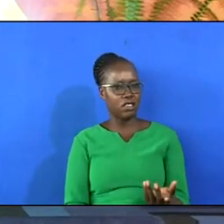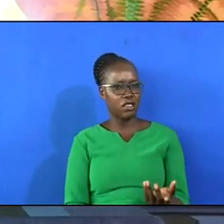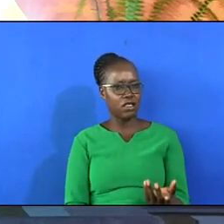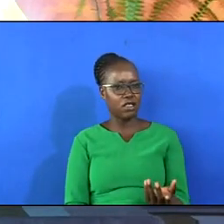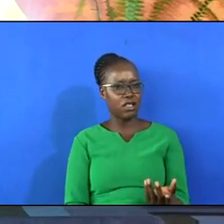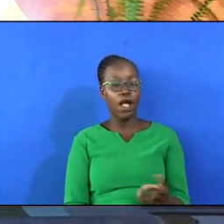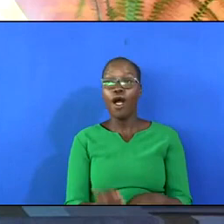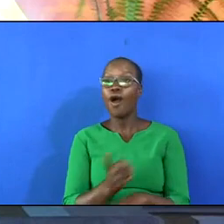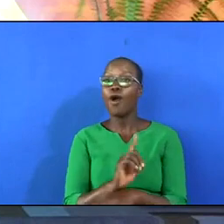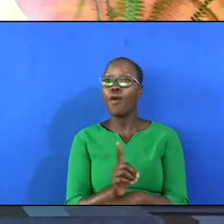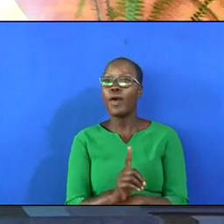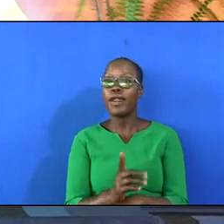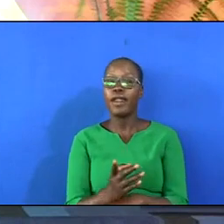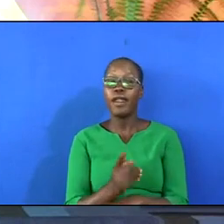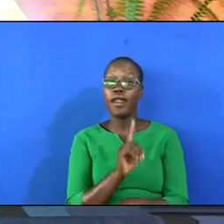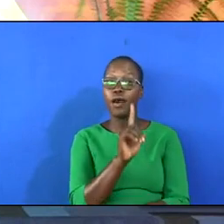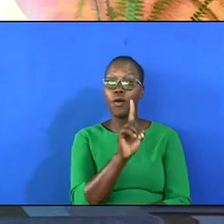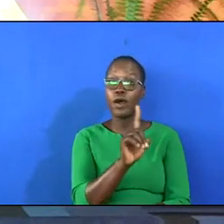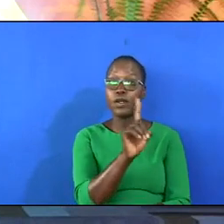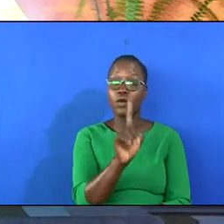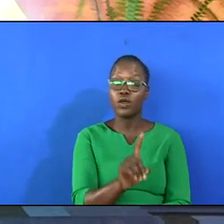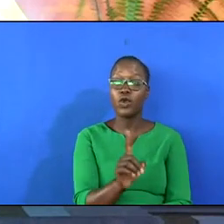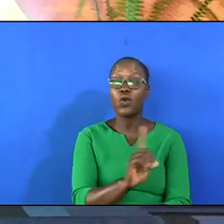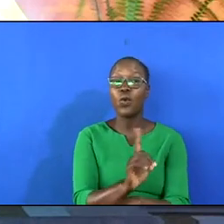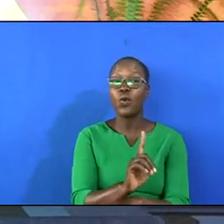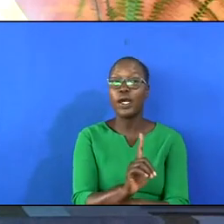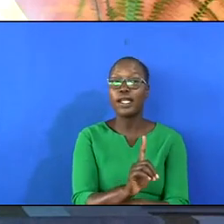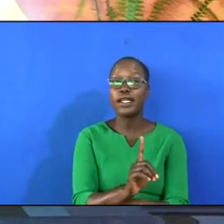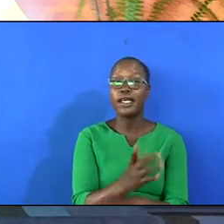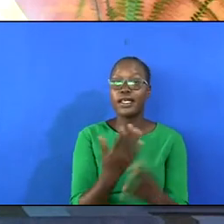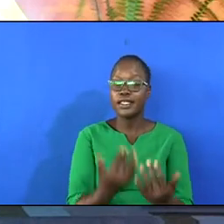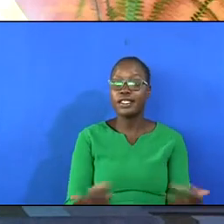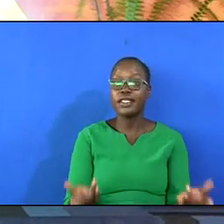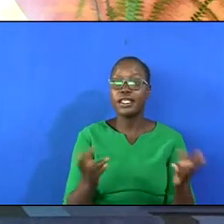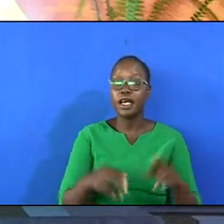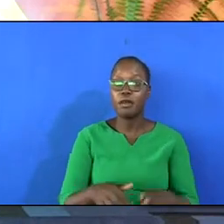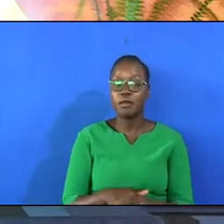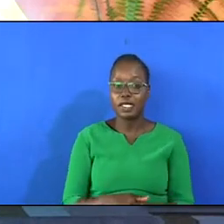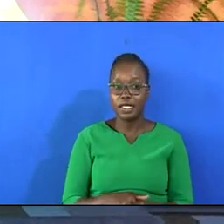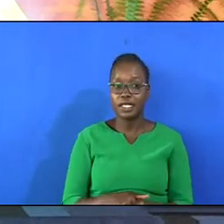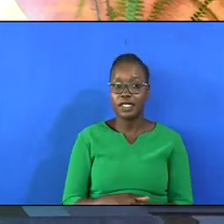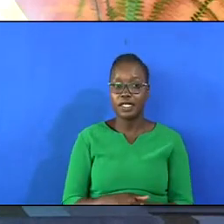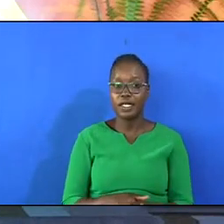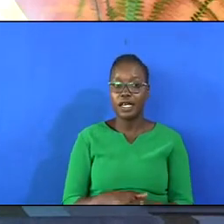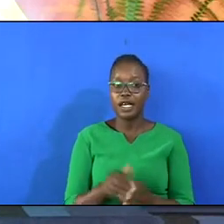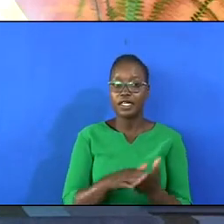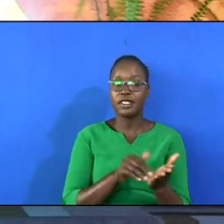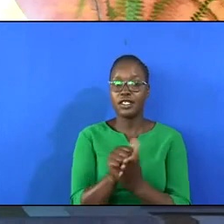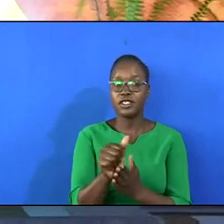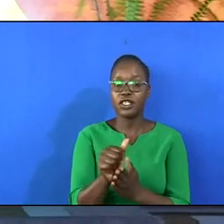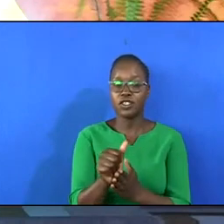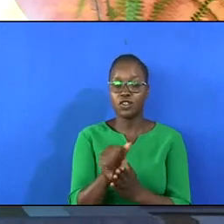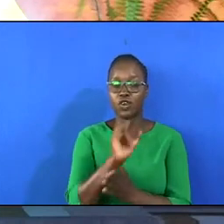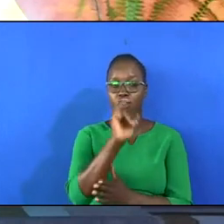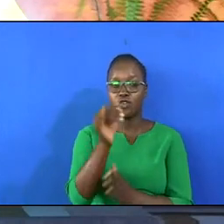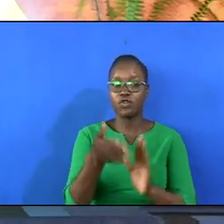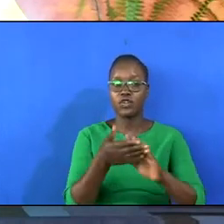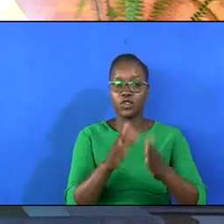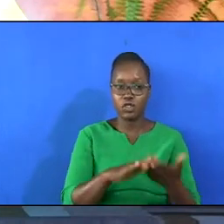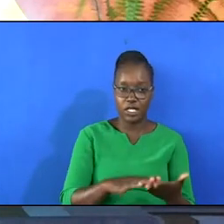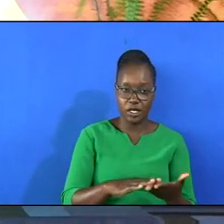One of the questions was, When will these things be, implying the destruction of Jerusalem?